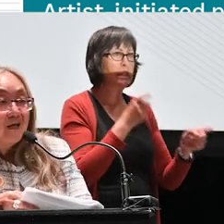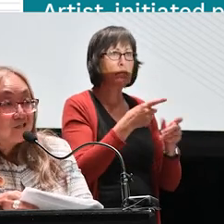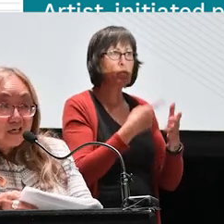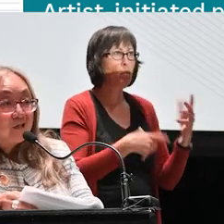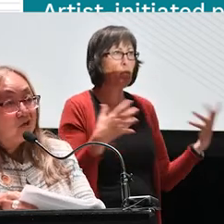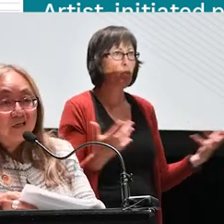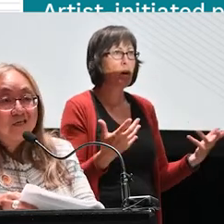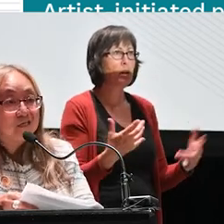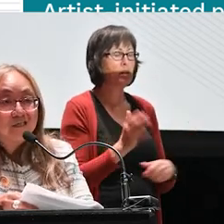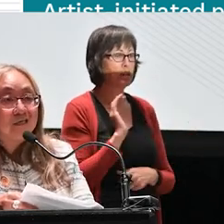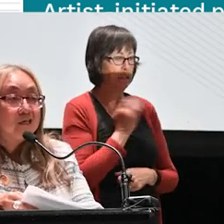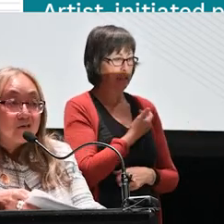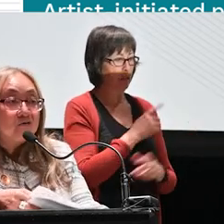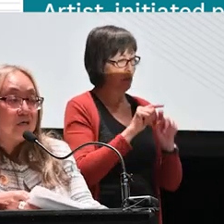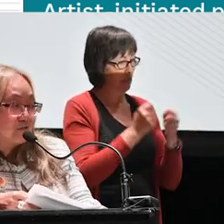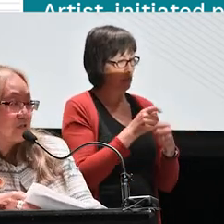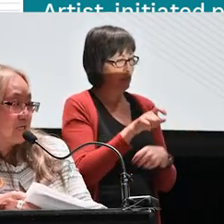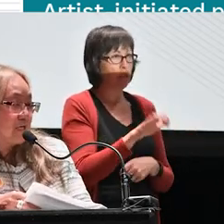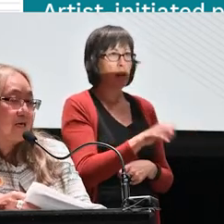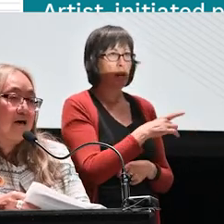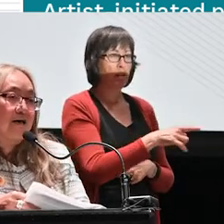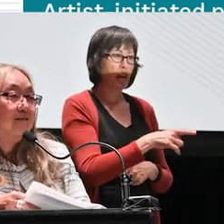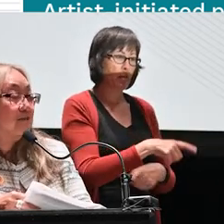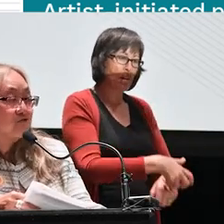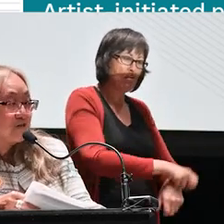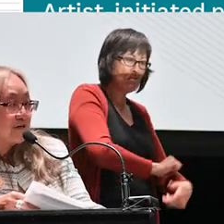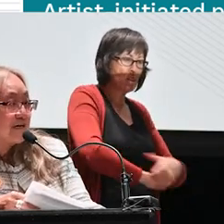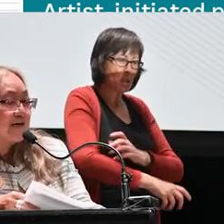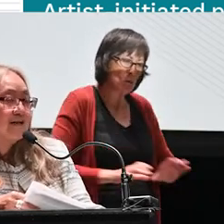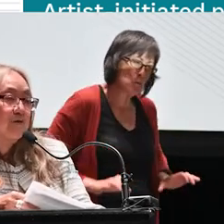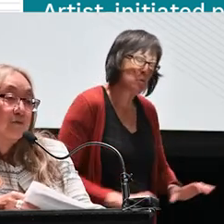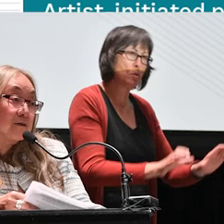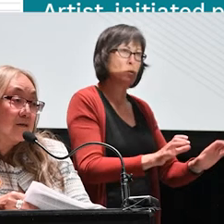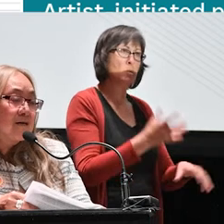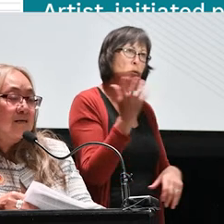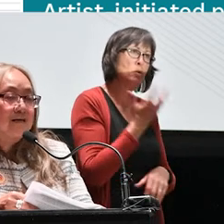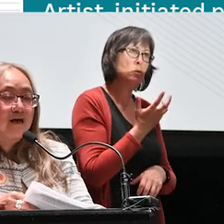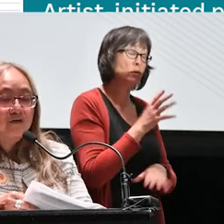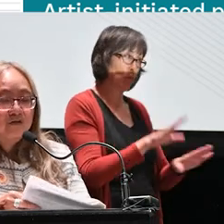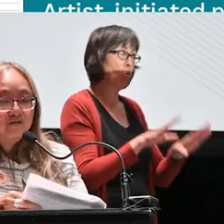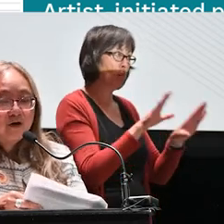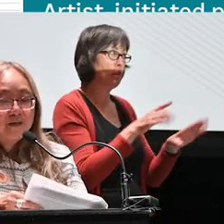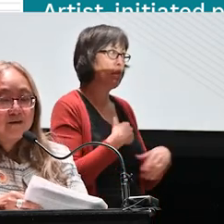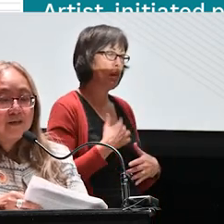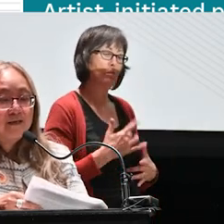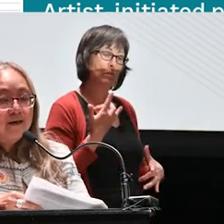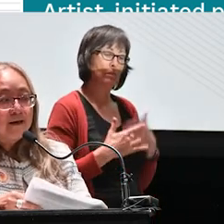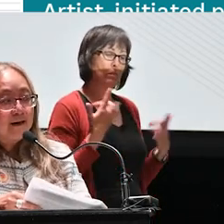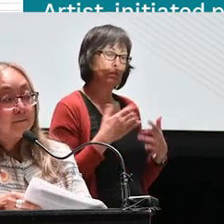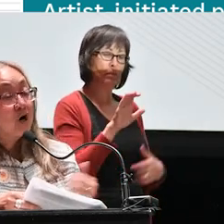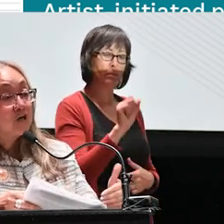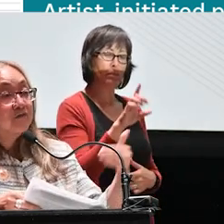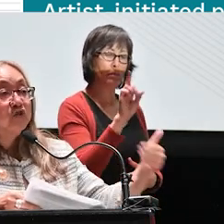They are taking on just a huge undertaking. It's extraordinary. And I'm thrilled that Calgary Arts Development can be